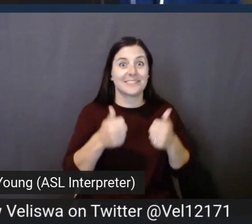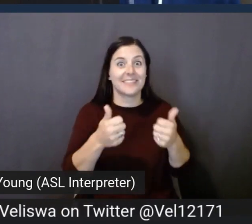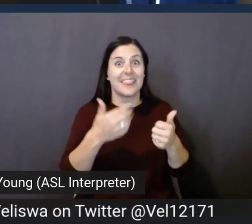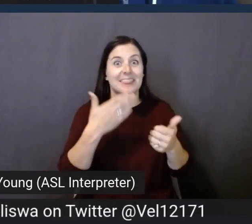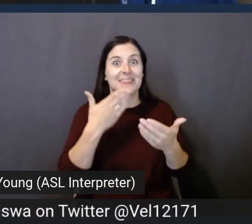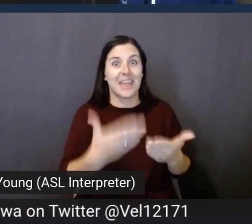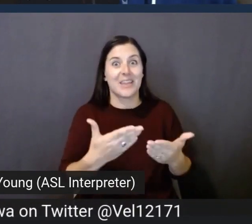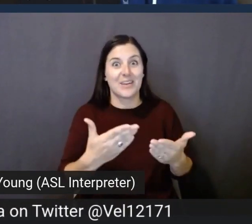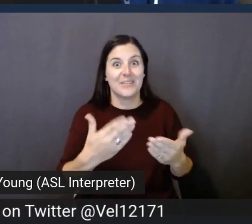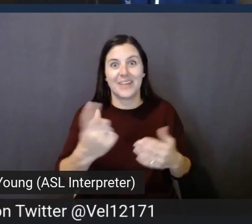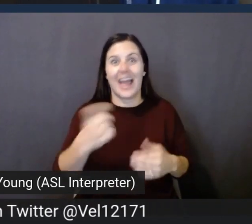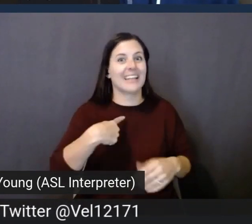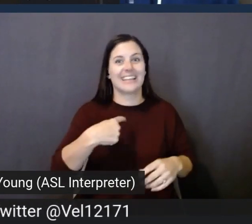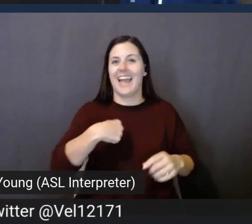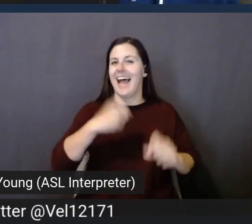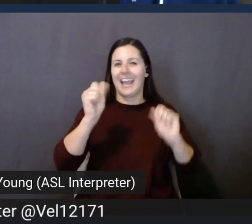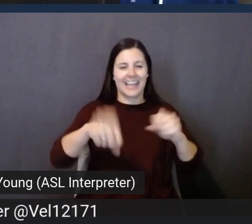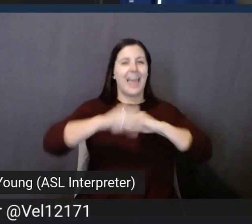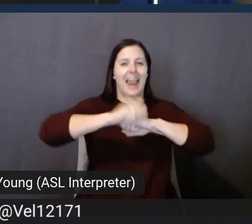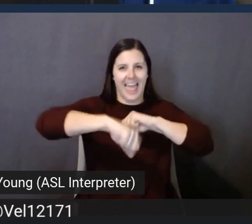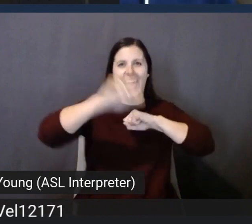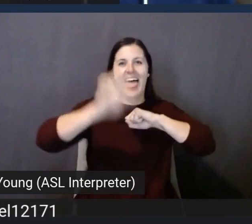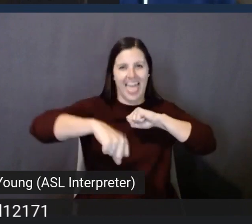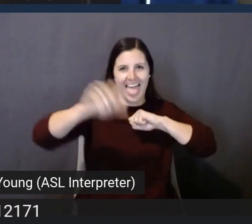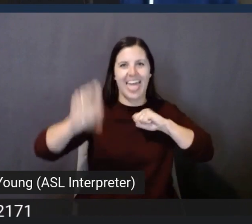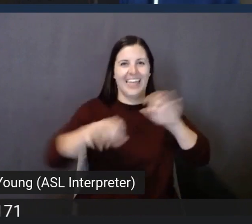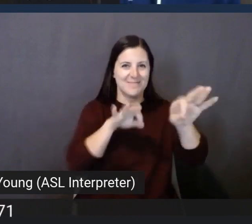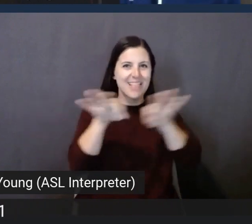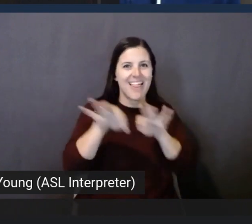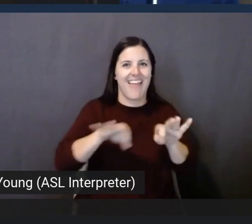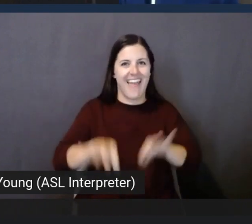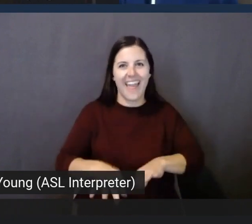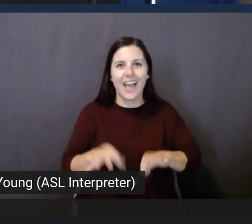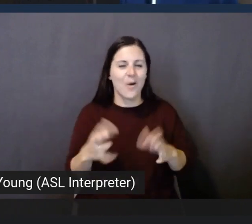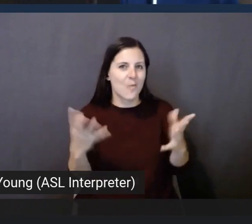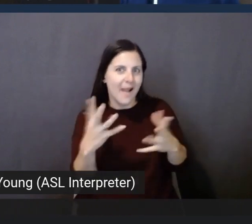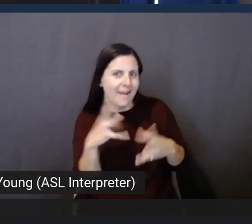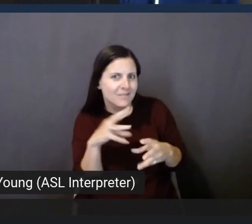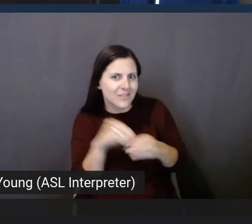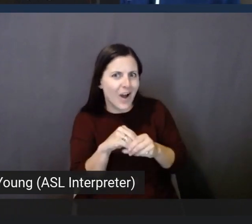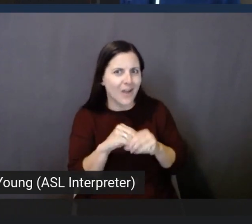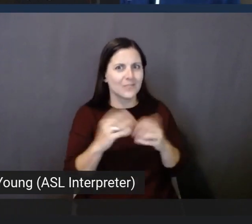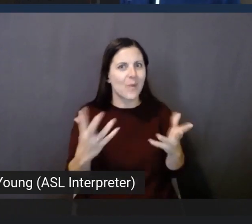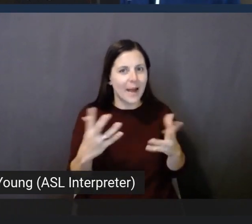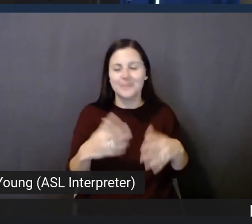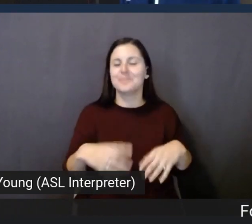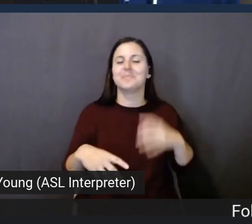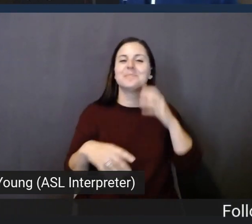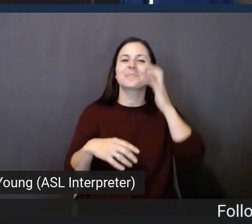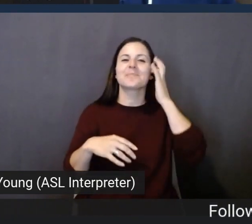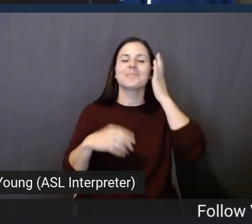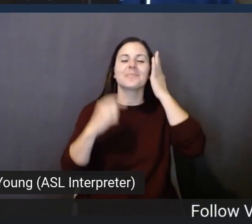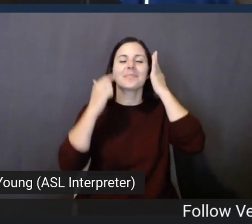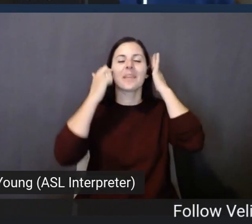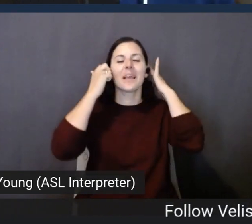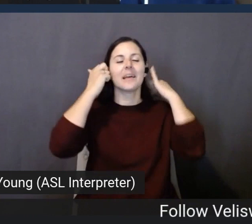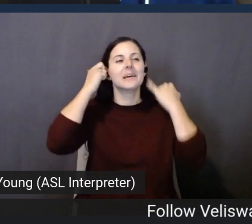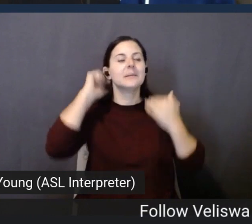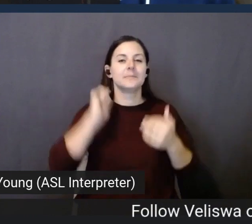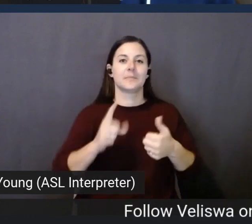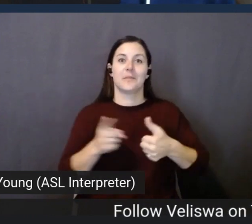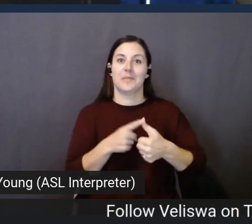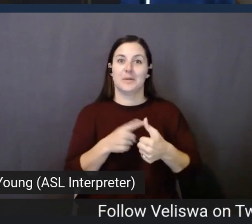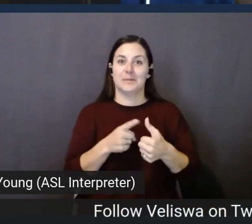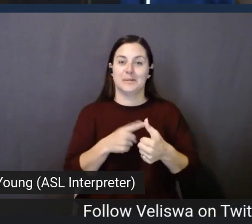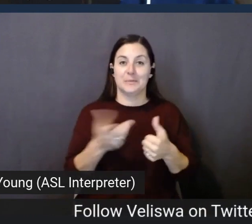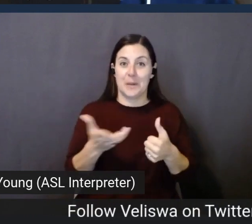because I can talk all day about what it includes. So let's talk about some of the key components. Number one